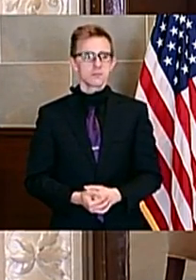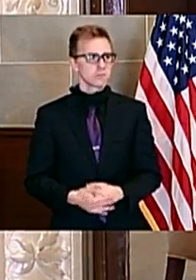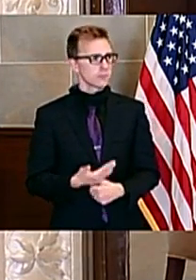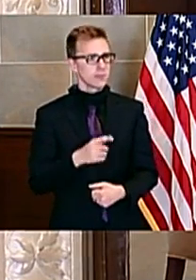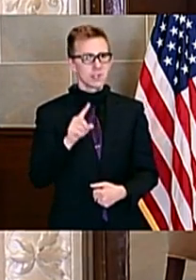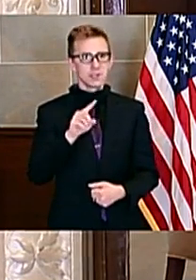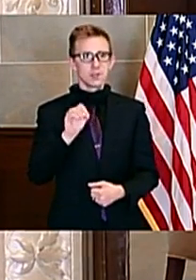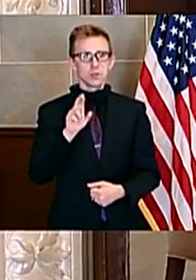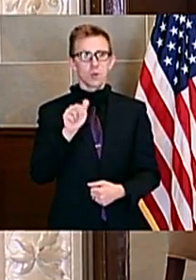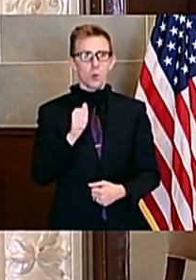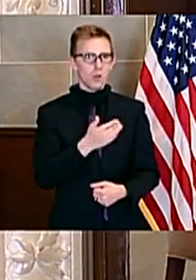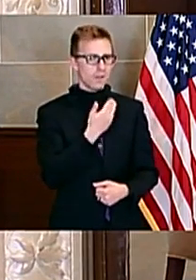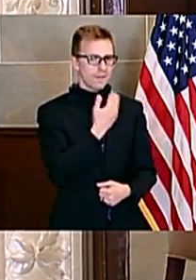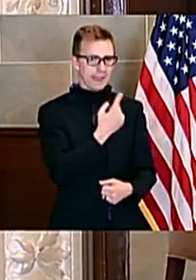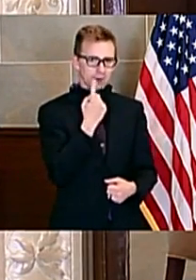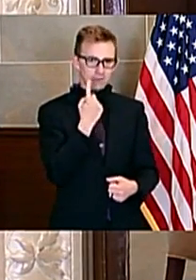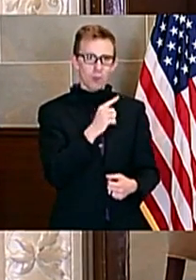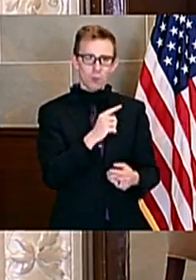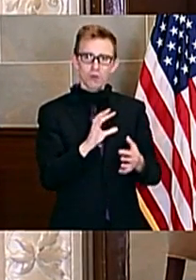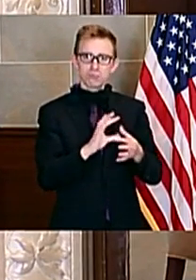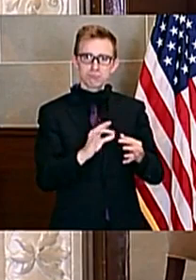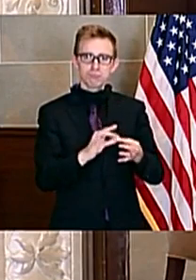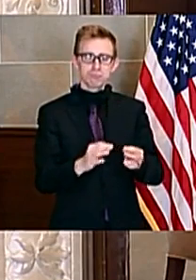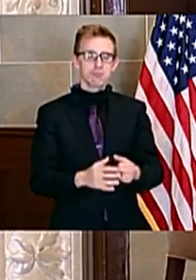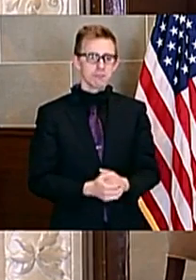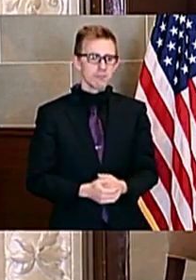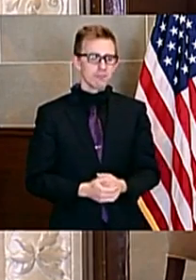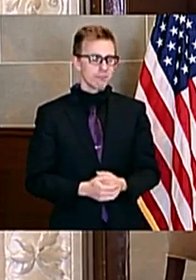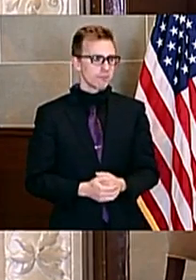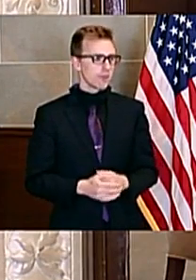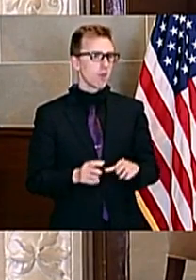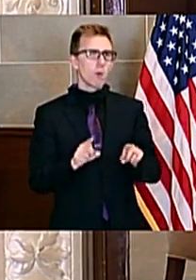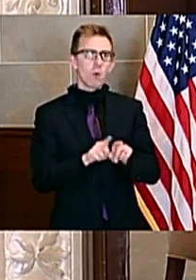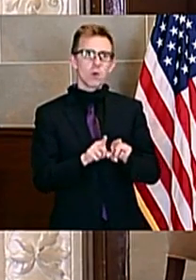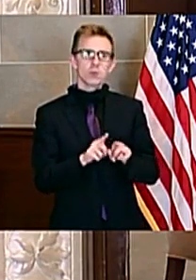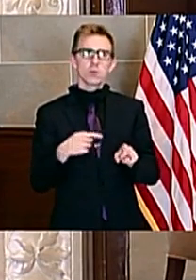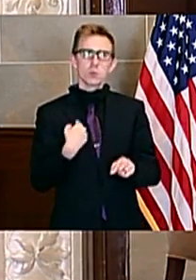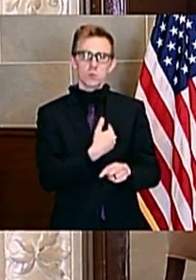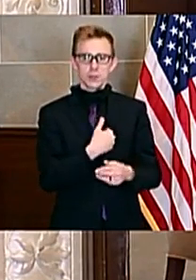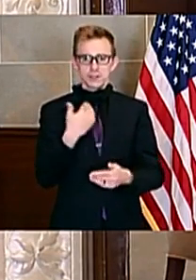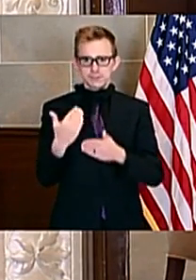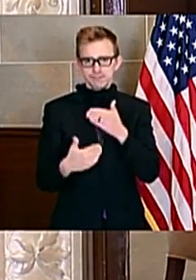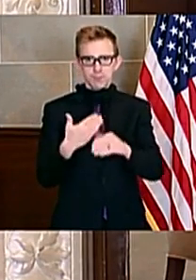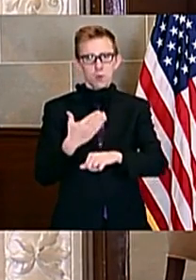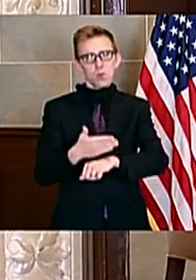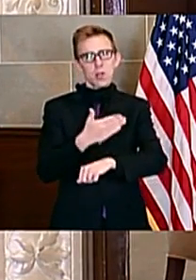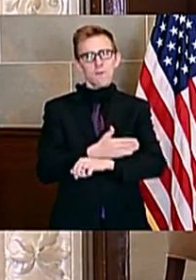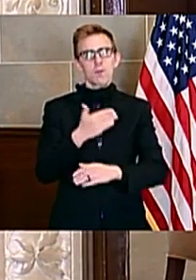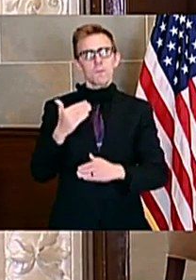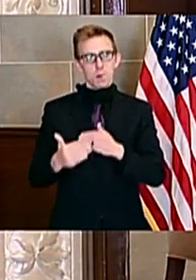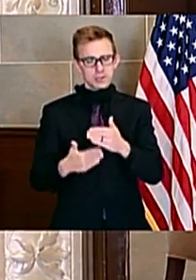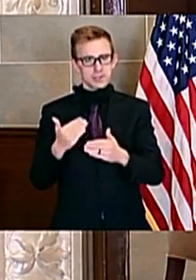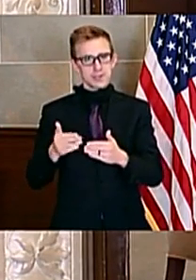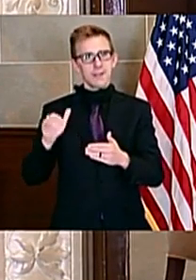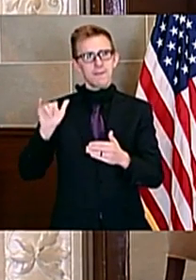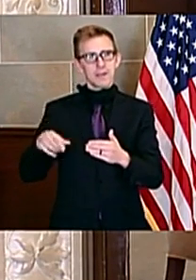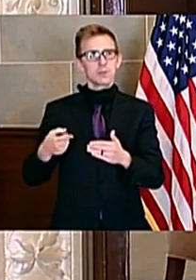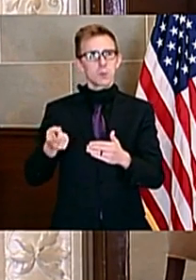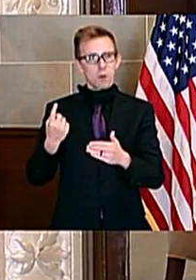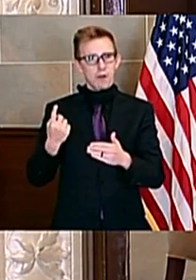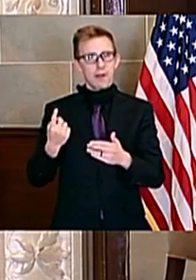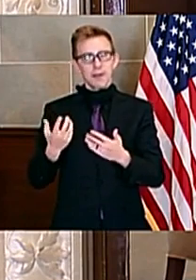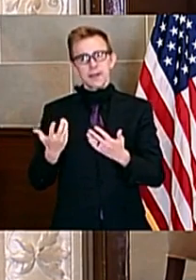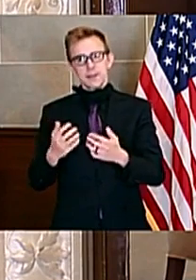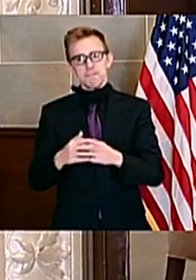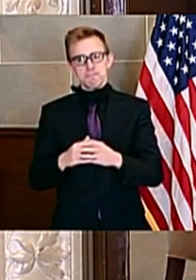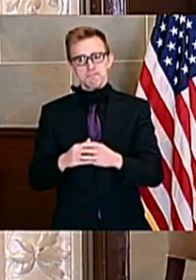Zora, thank you very much. And also, as we go through this recovery process, that's going to be one of the, let me just